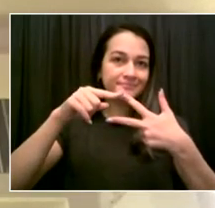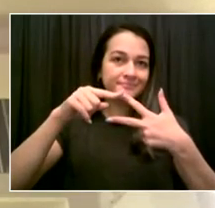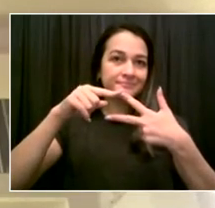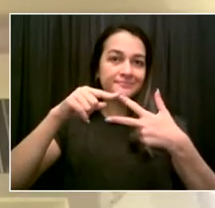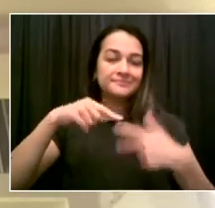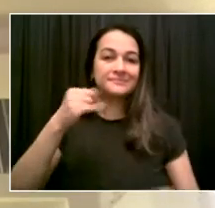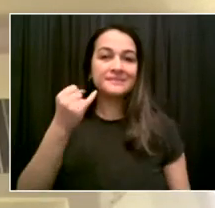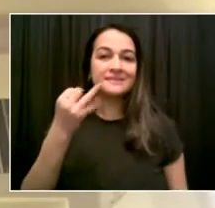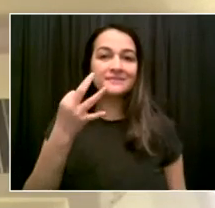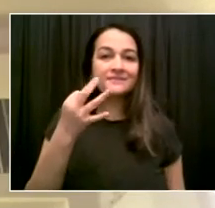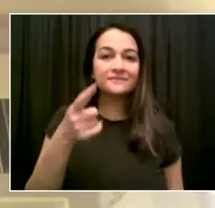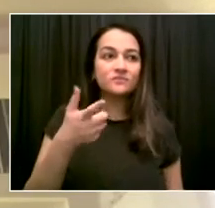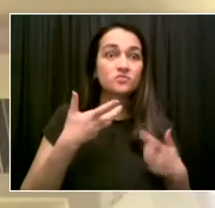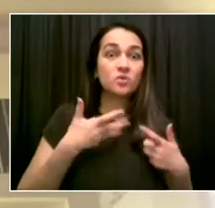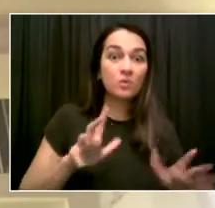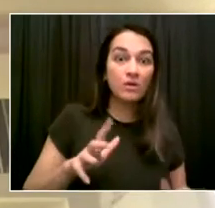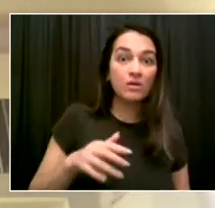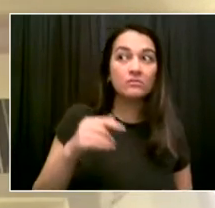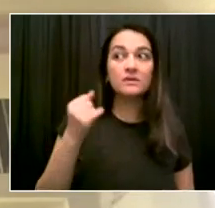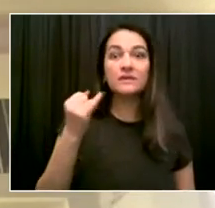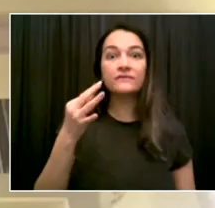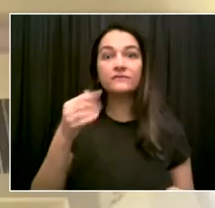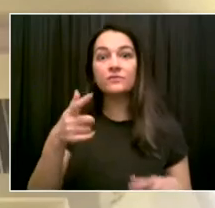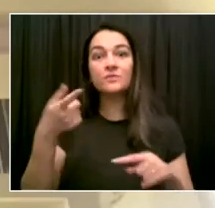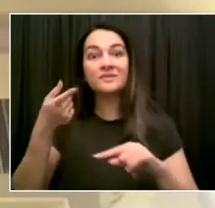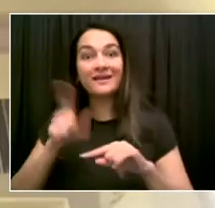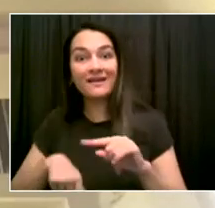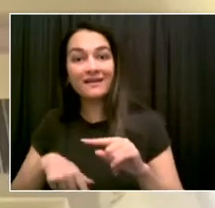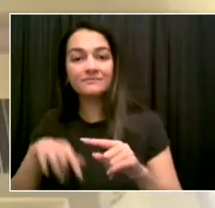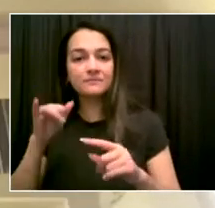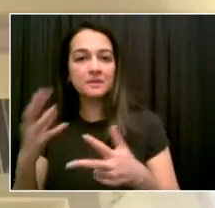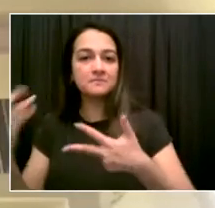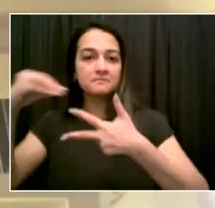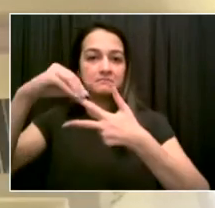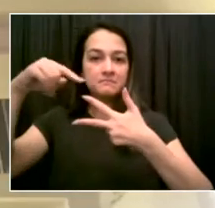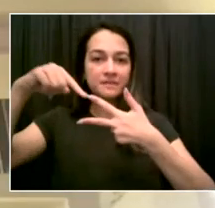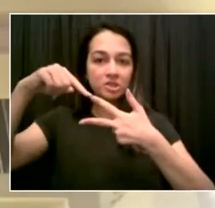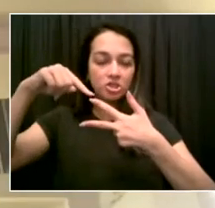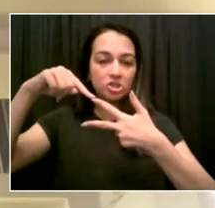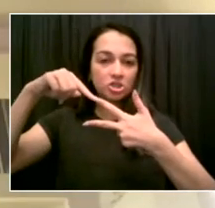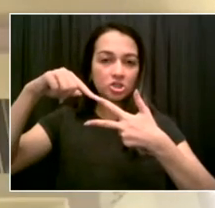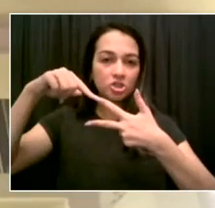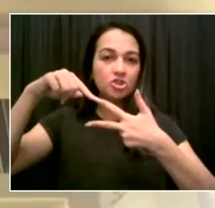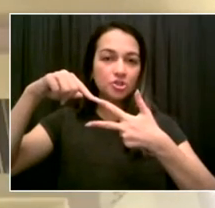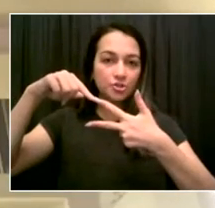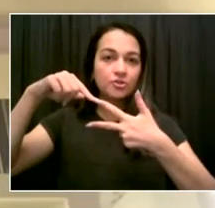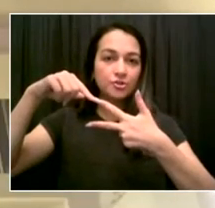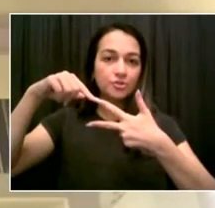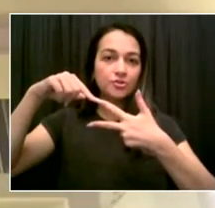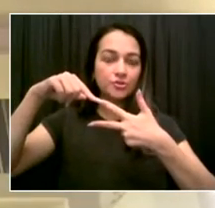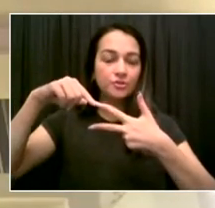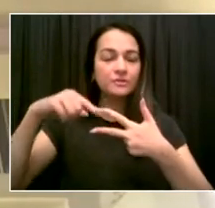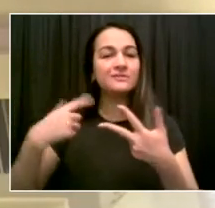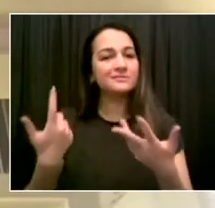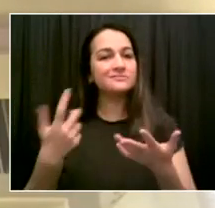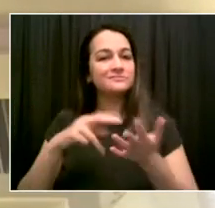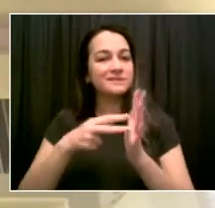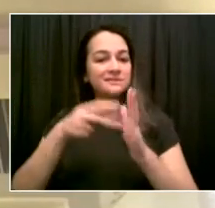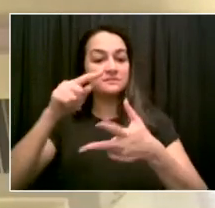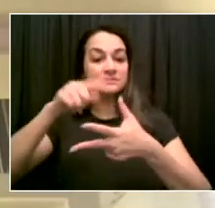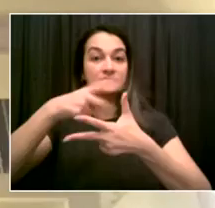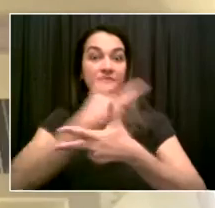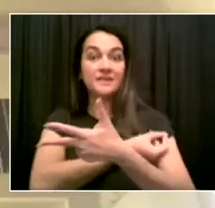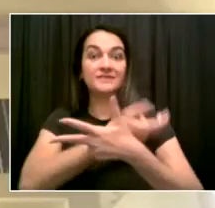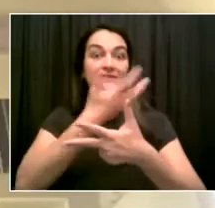important, it is this third group, these people that can't be vaccinated, that must take a priority and that